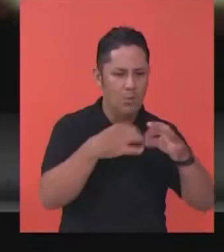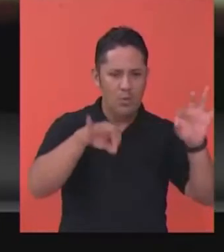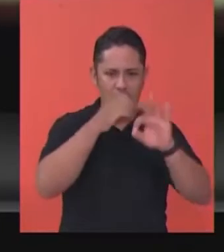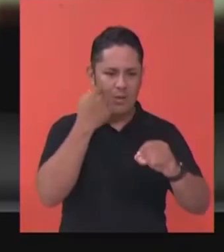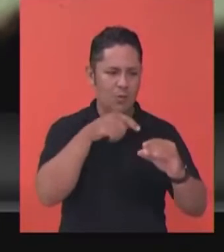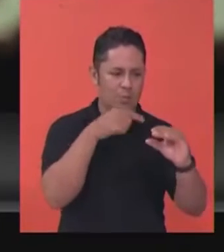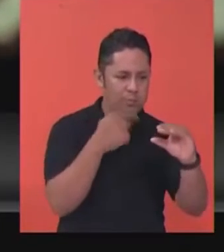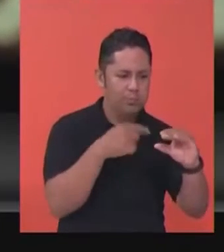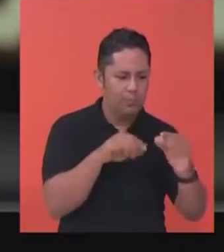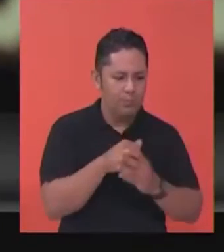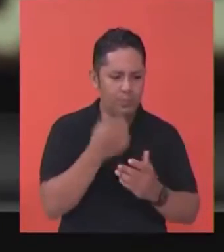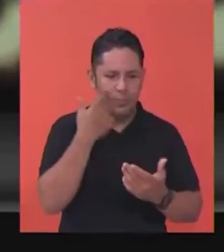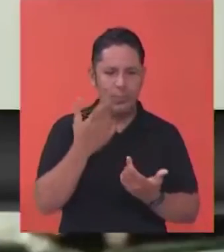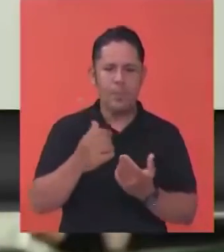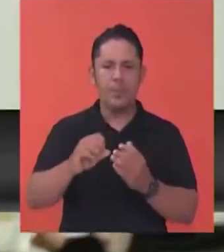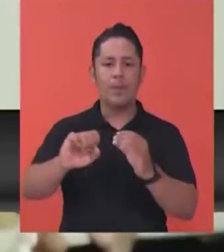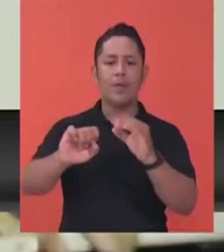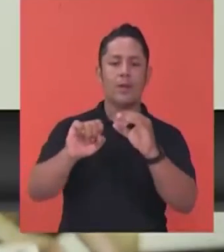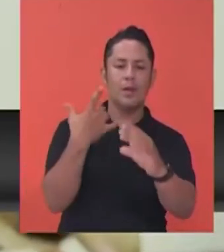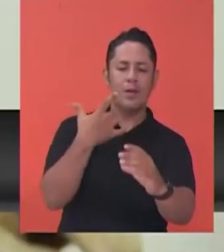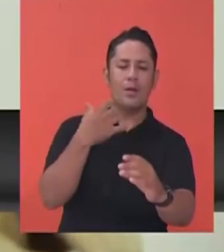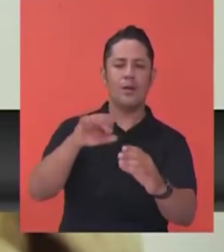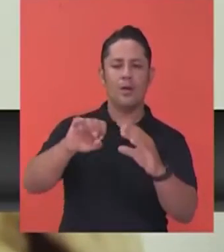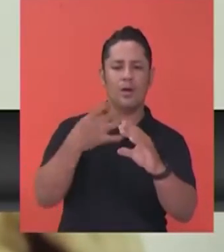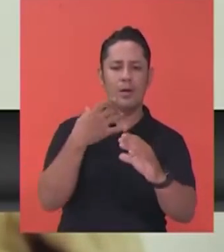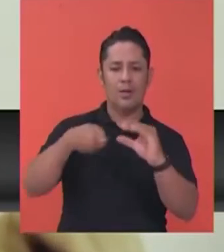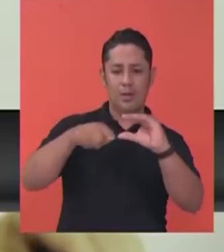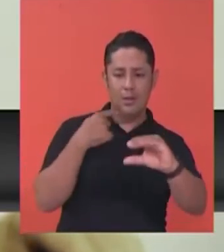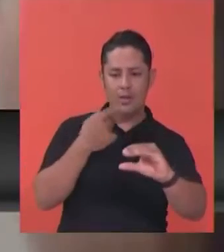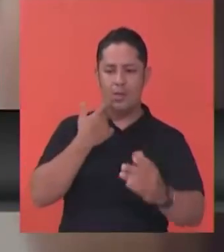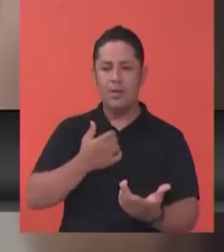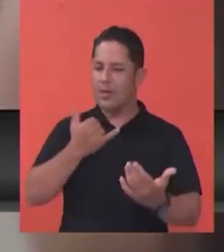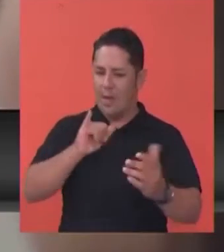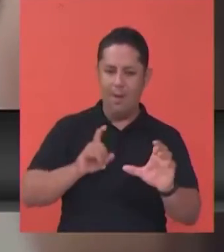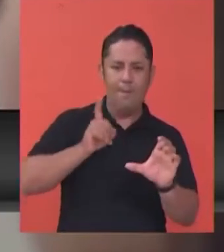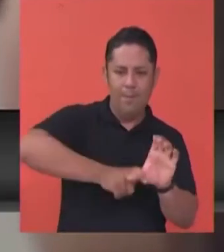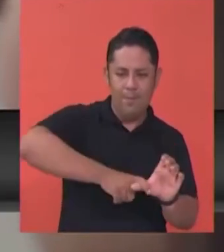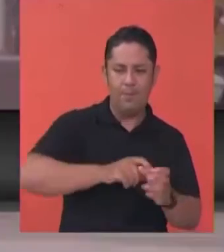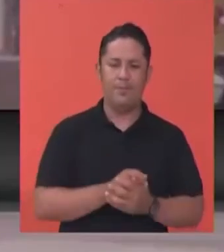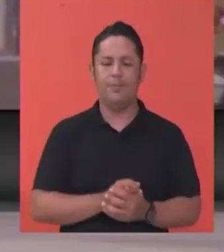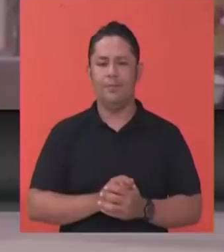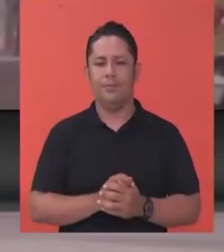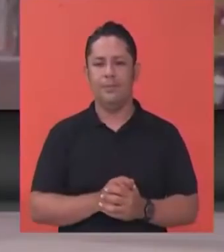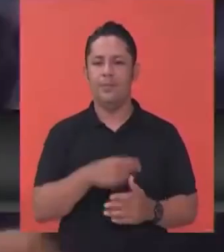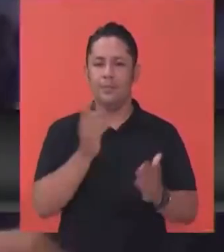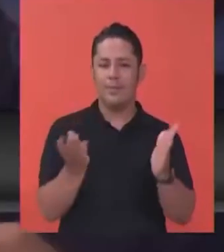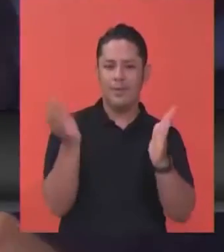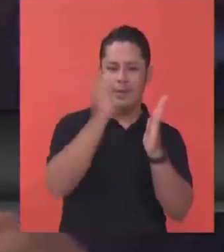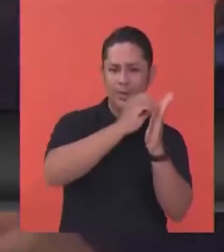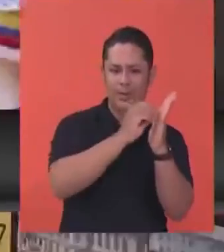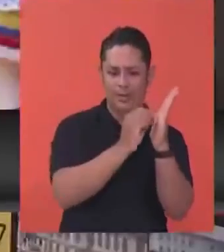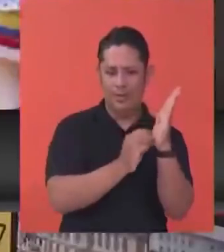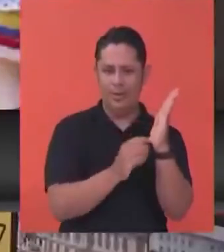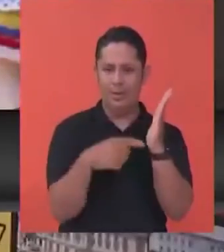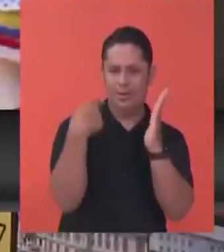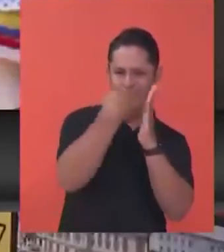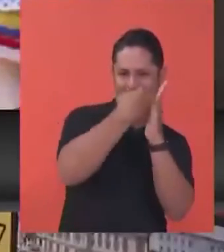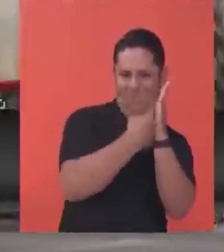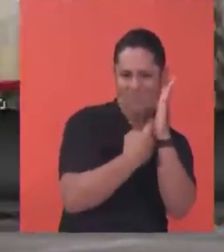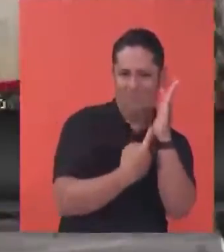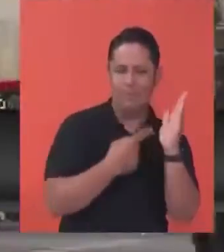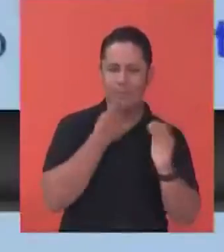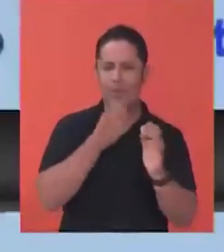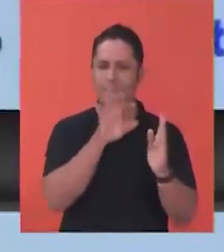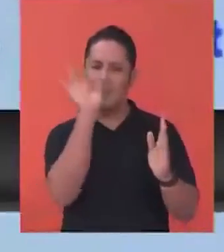an email to accept the link to the team for the correct registration. This email will be sent to the personal account registered